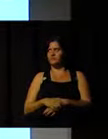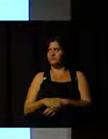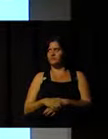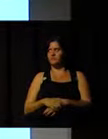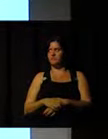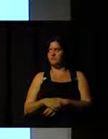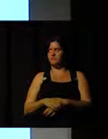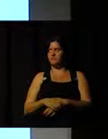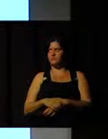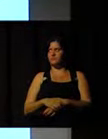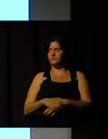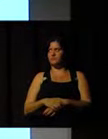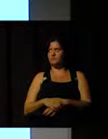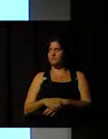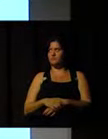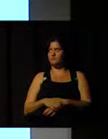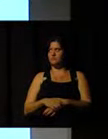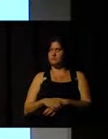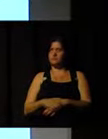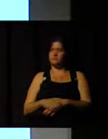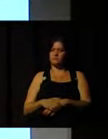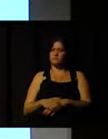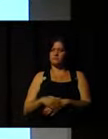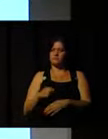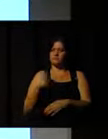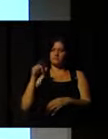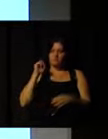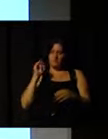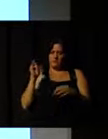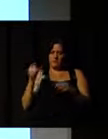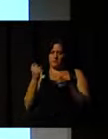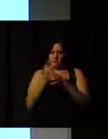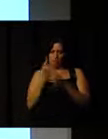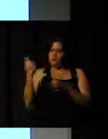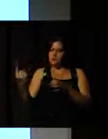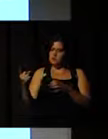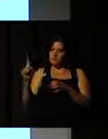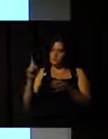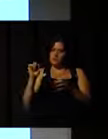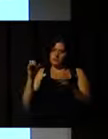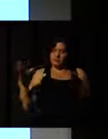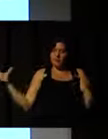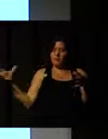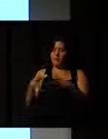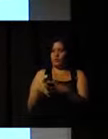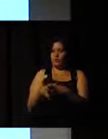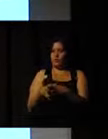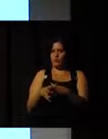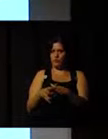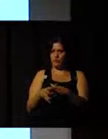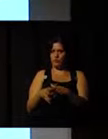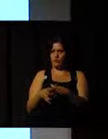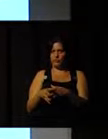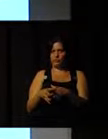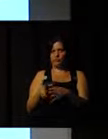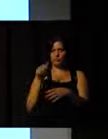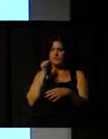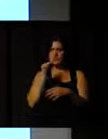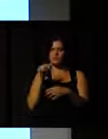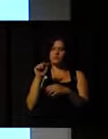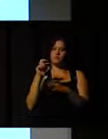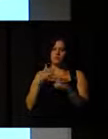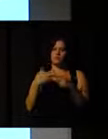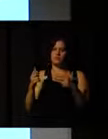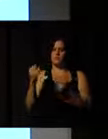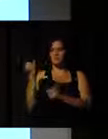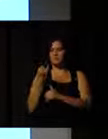to realize that kind of task without the aspect that I think is really crucial. And it's